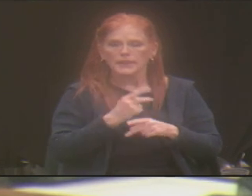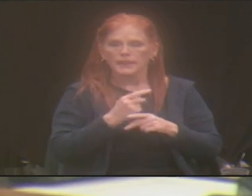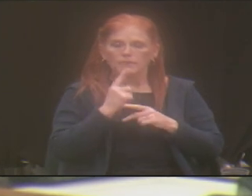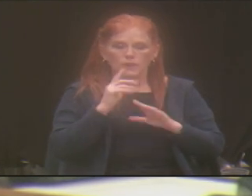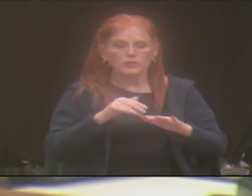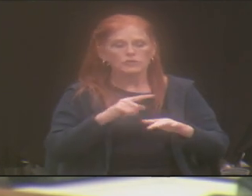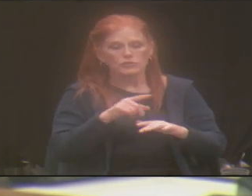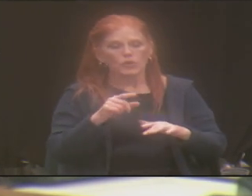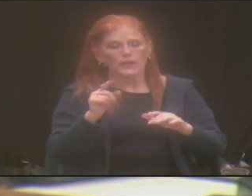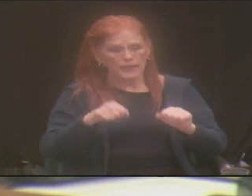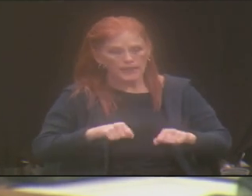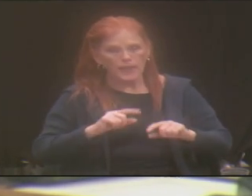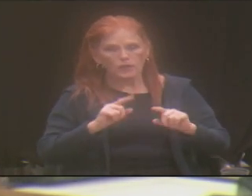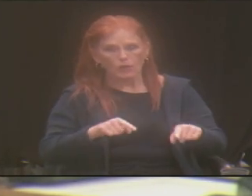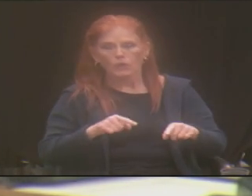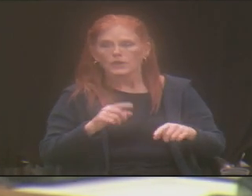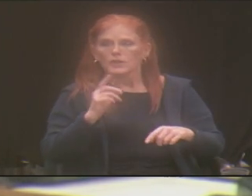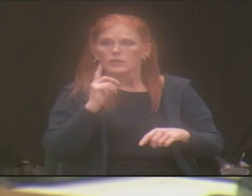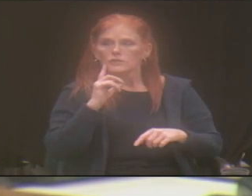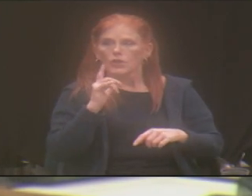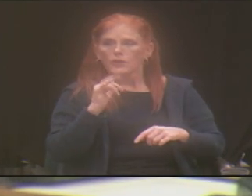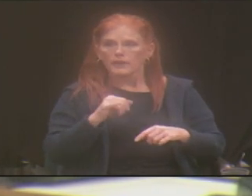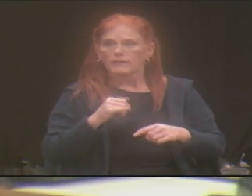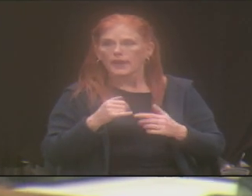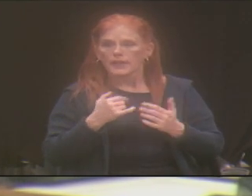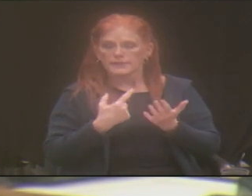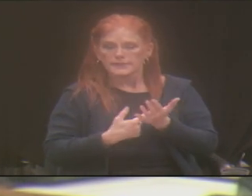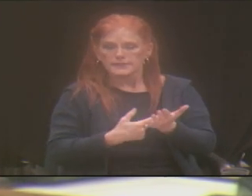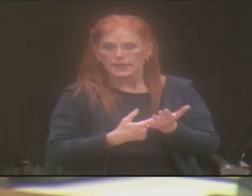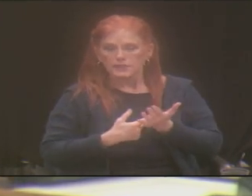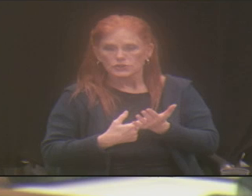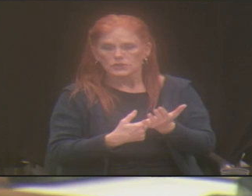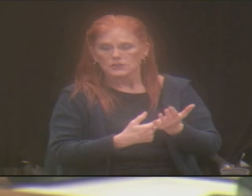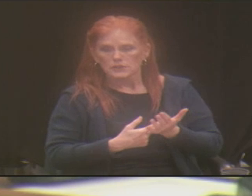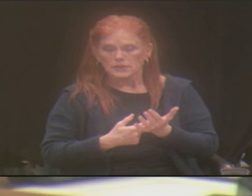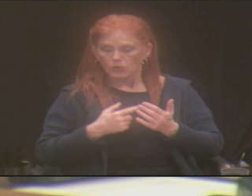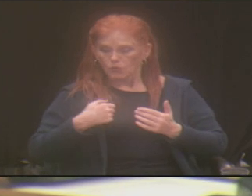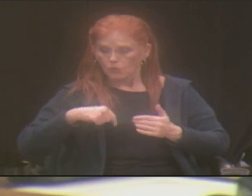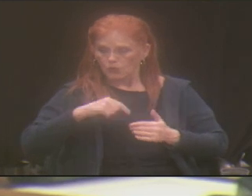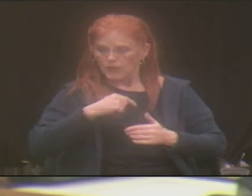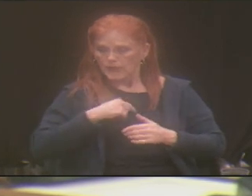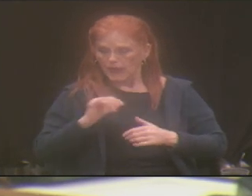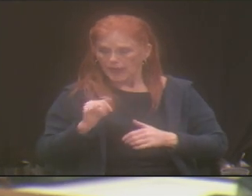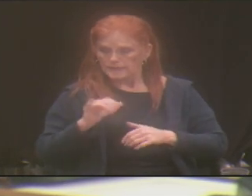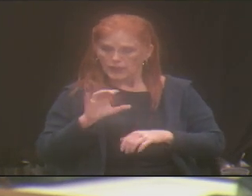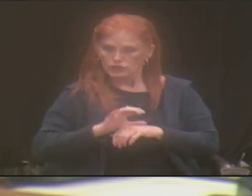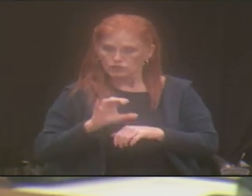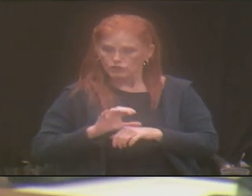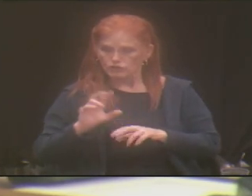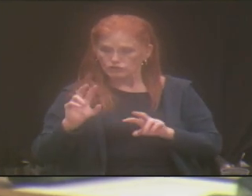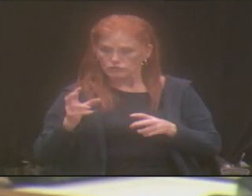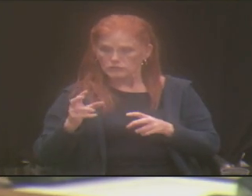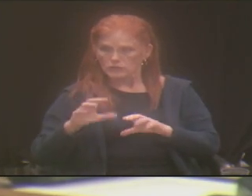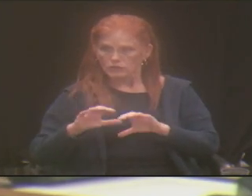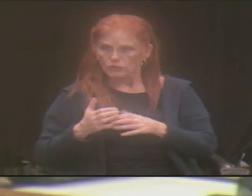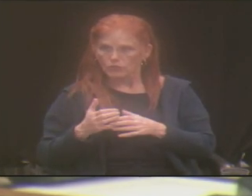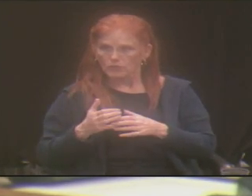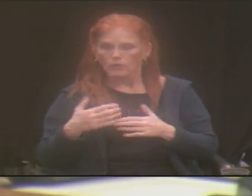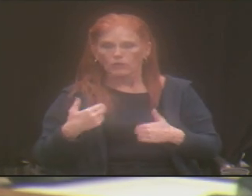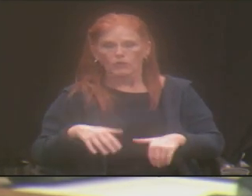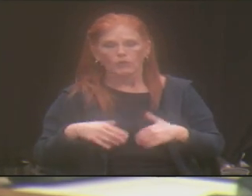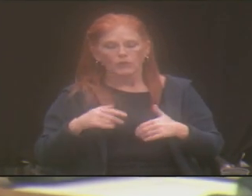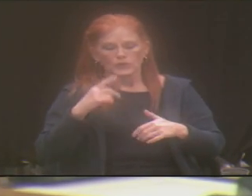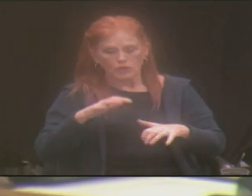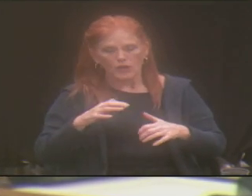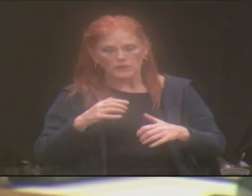And so in that inner conversations as a church, this is alarming to